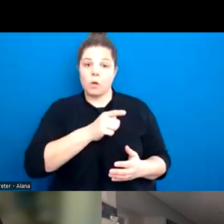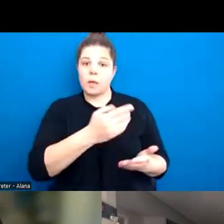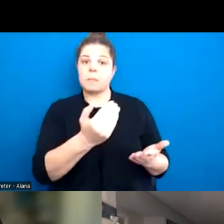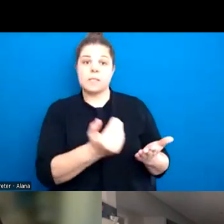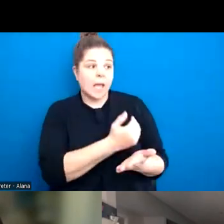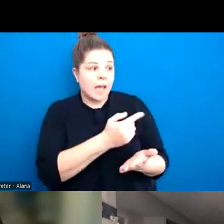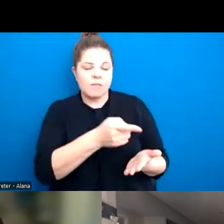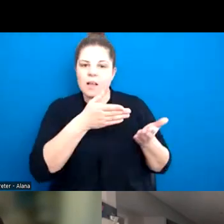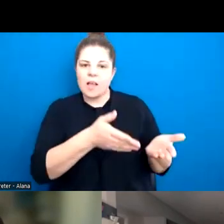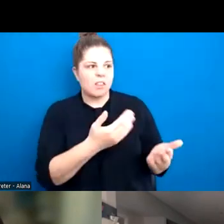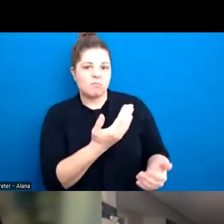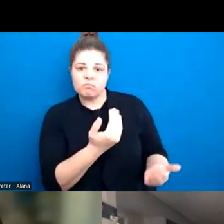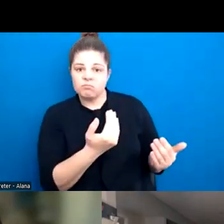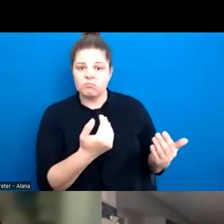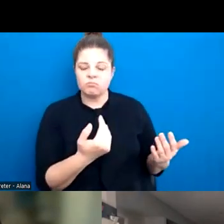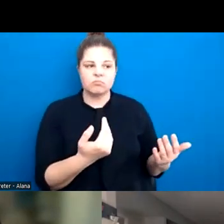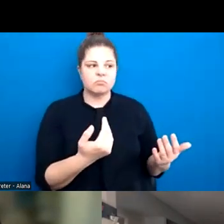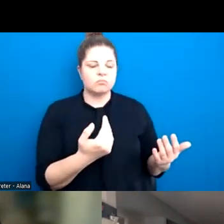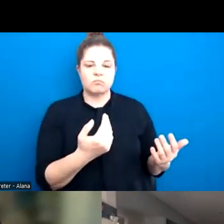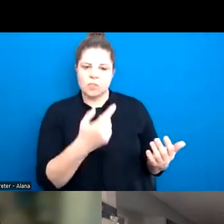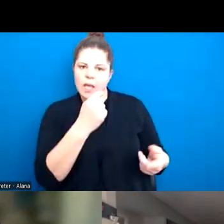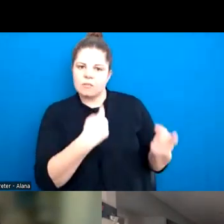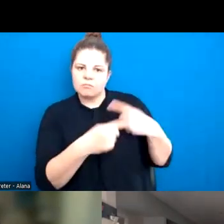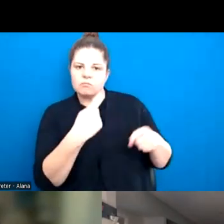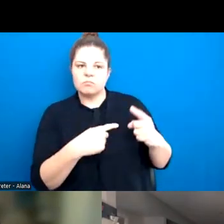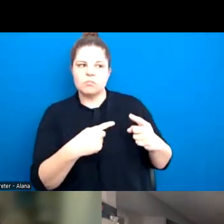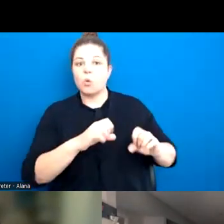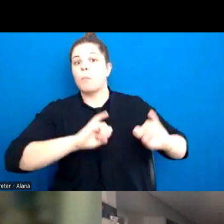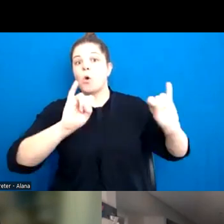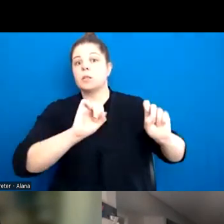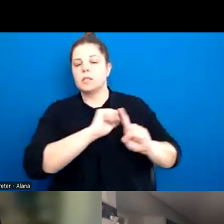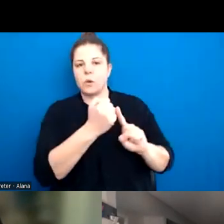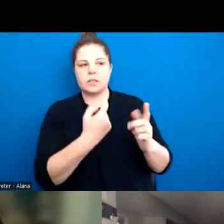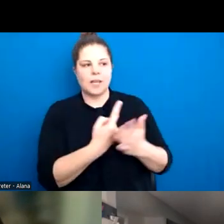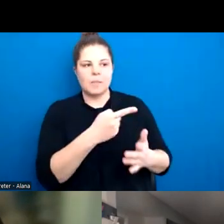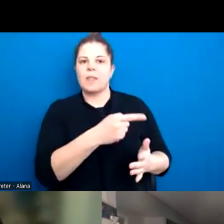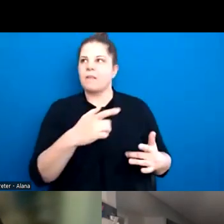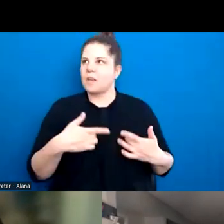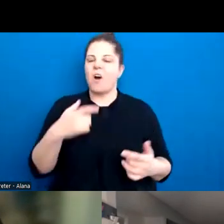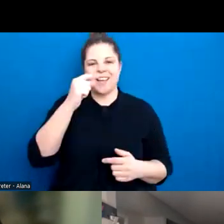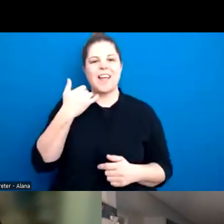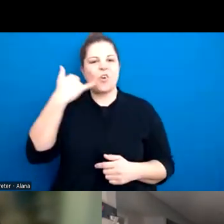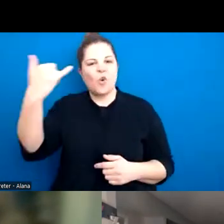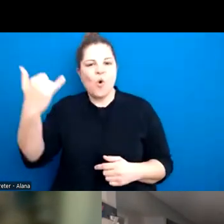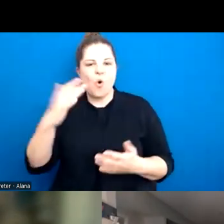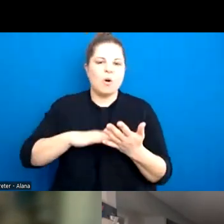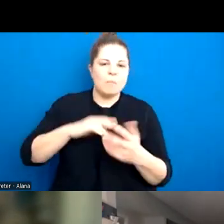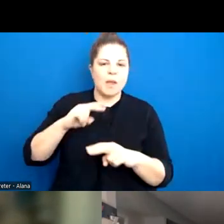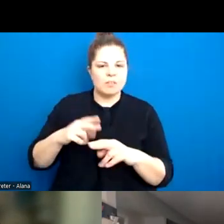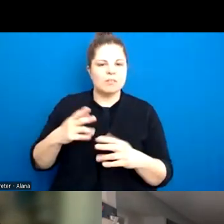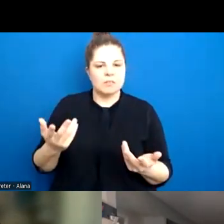allowing them to maybe call you in an emergency situation, um, there's, there's, look, everything is going to always